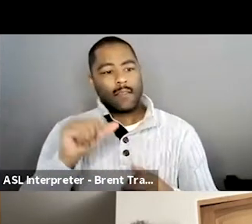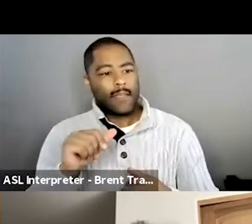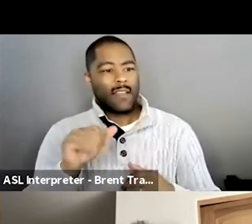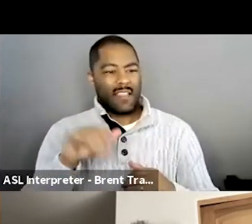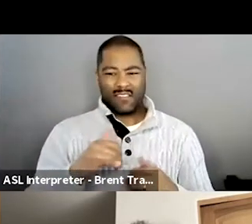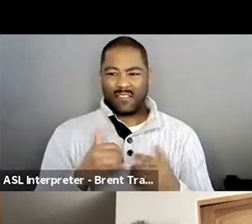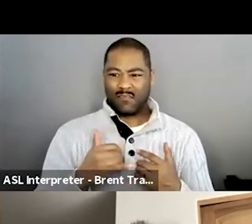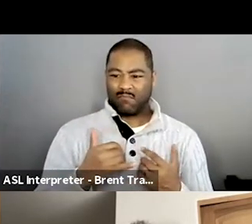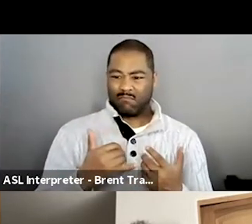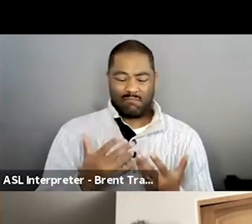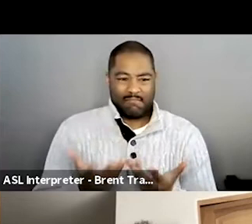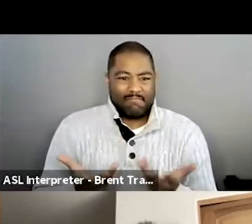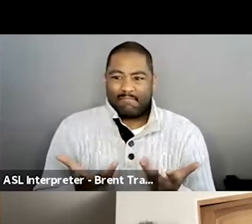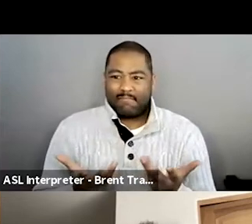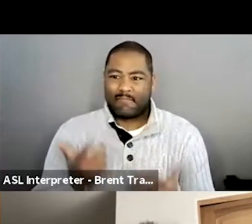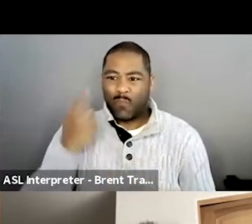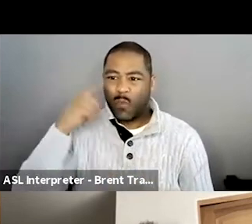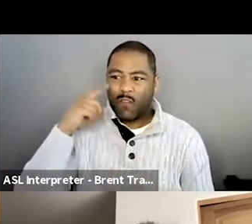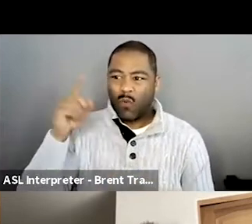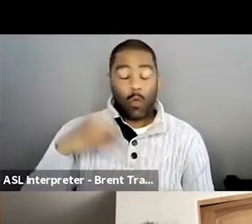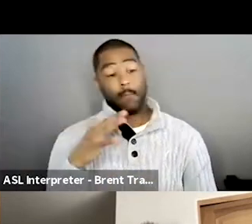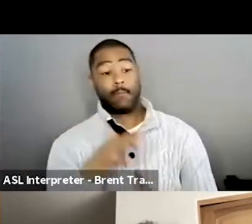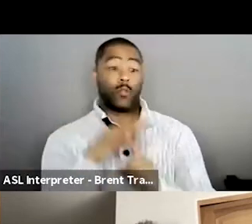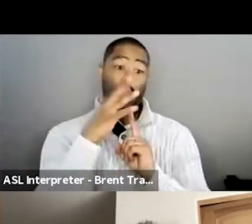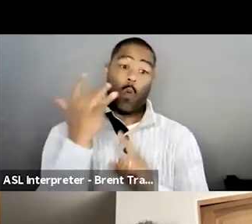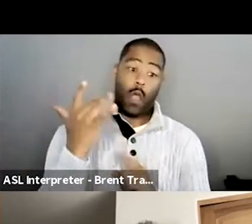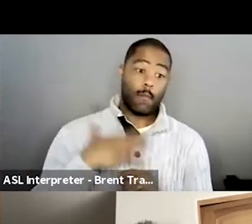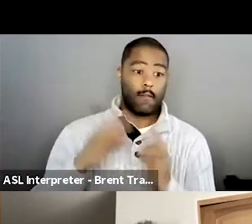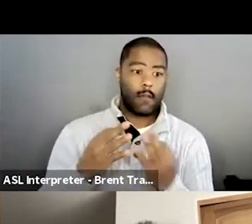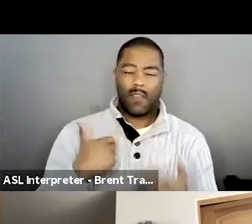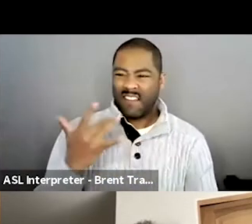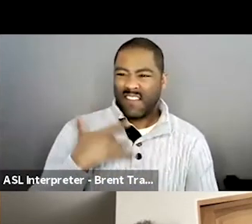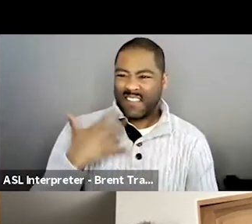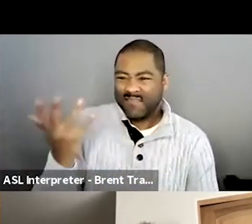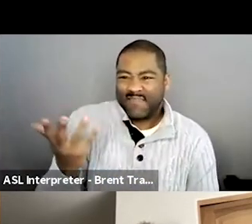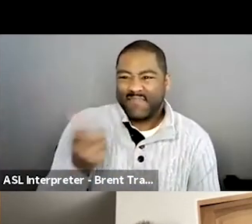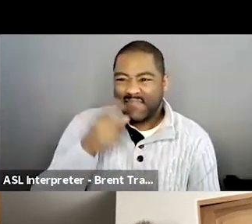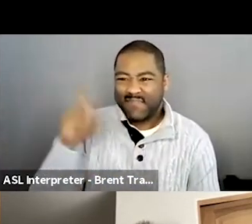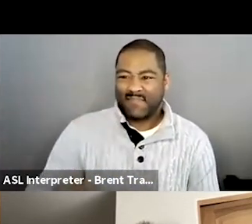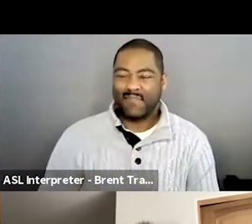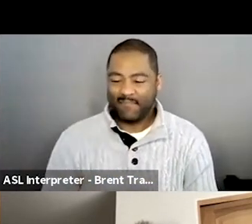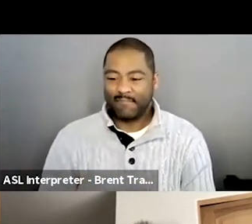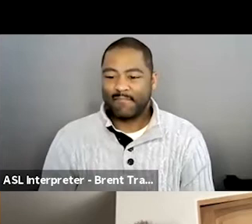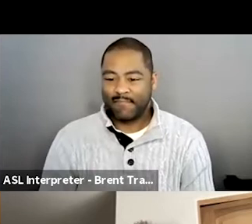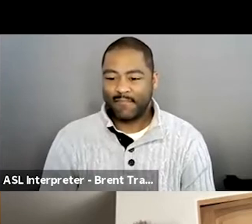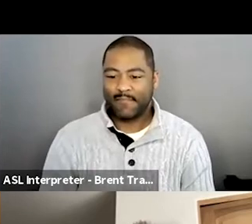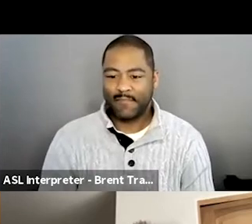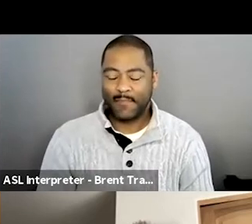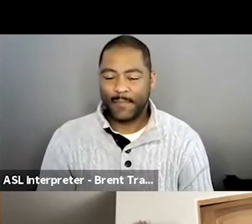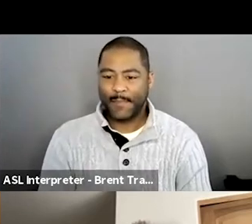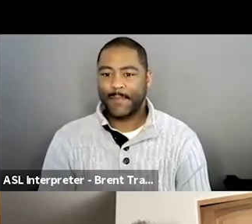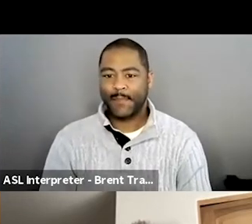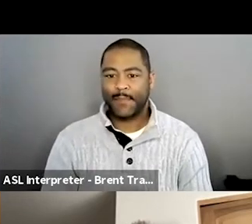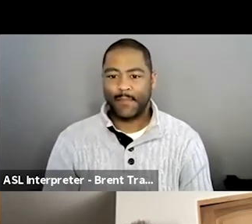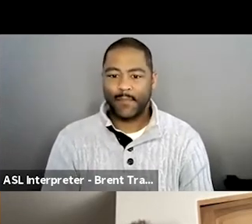um, information and, and connections with my family. One of the things that I